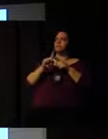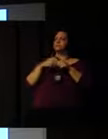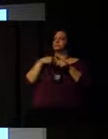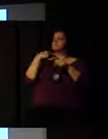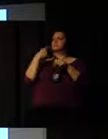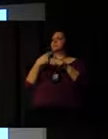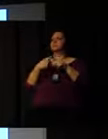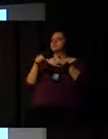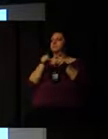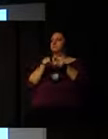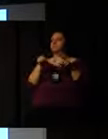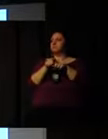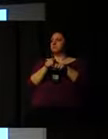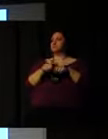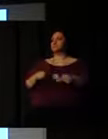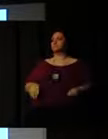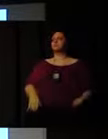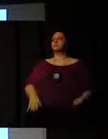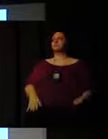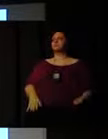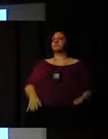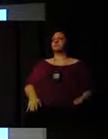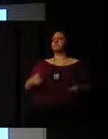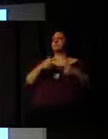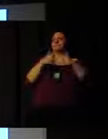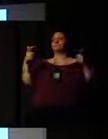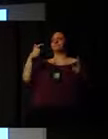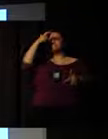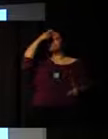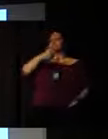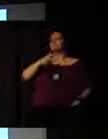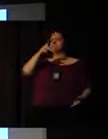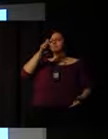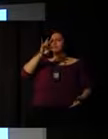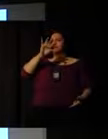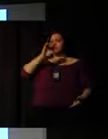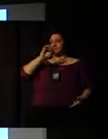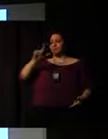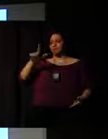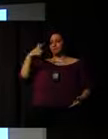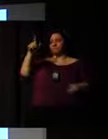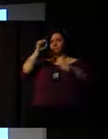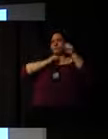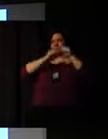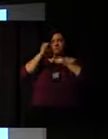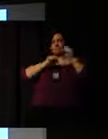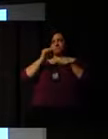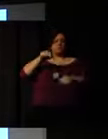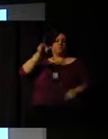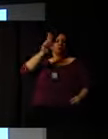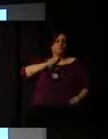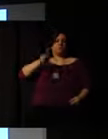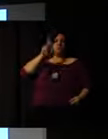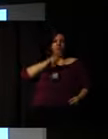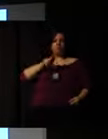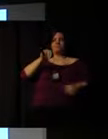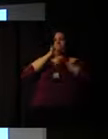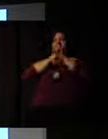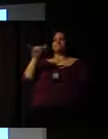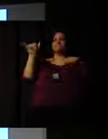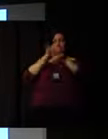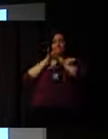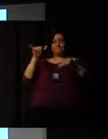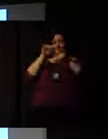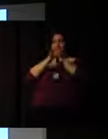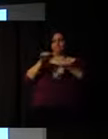they also raise the profile of your organization. They can be used as a good marketing tool for your organization. A great